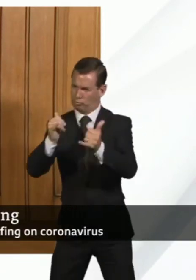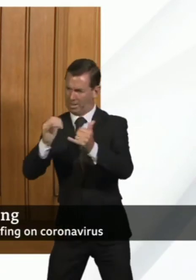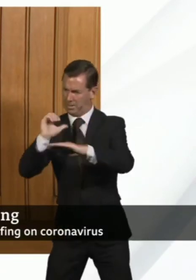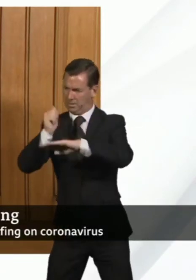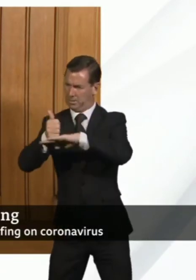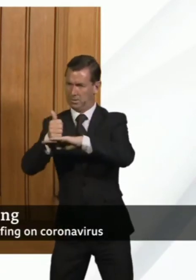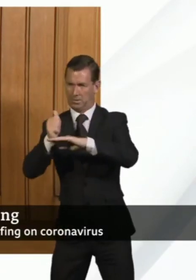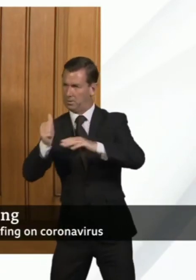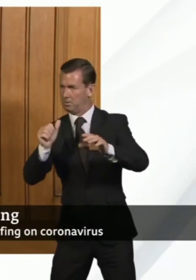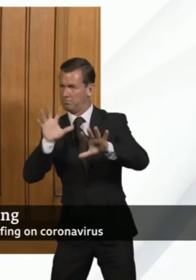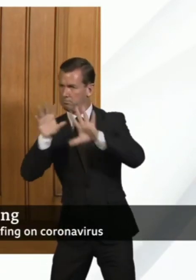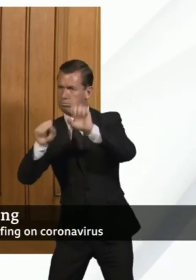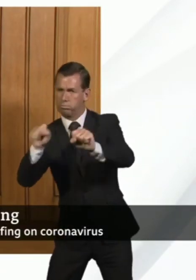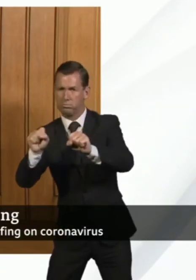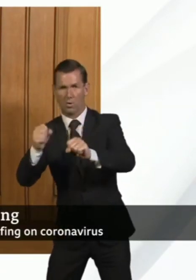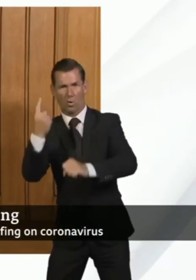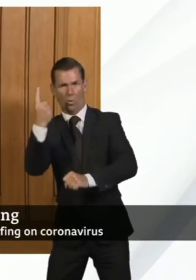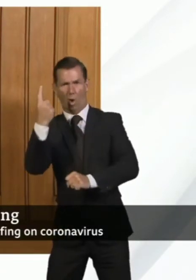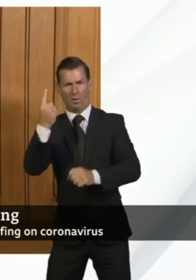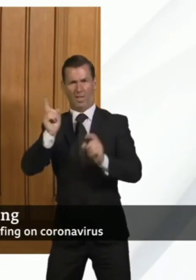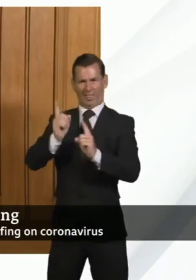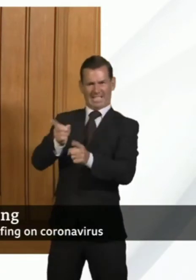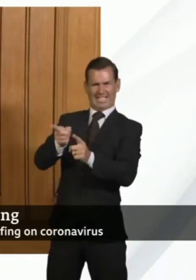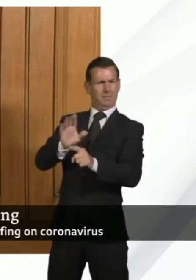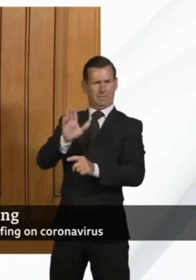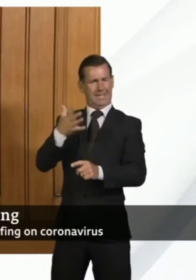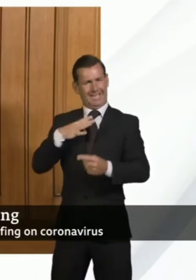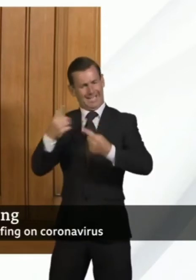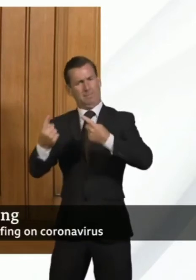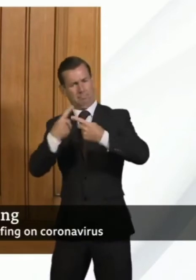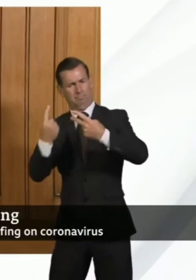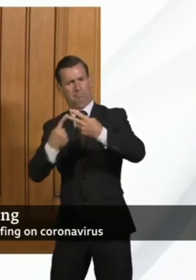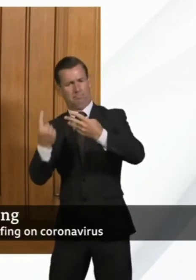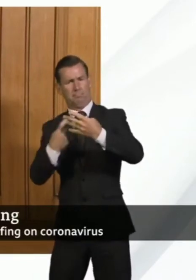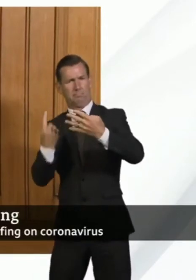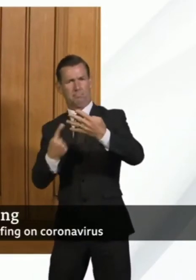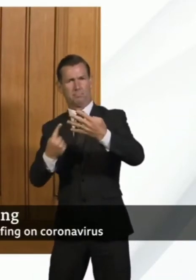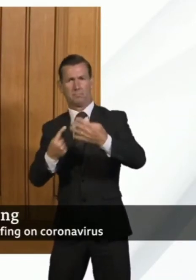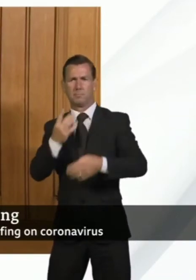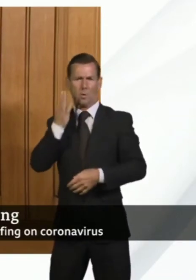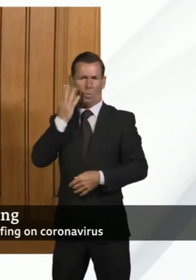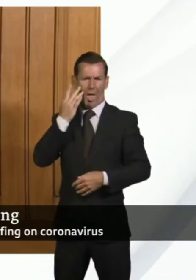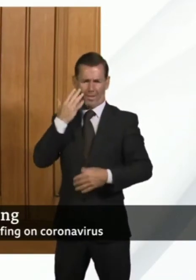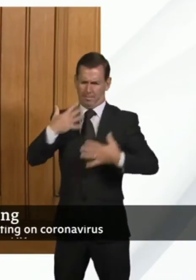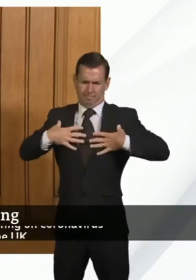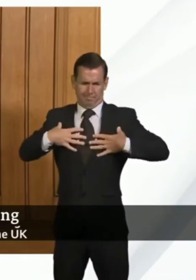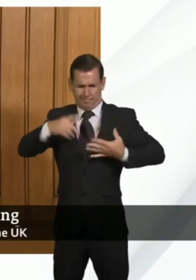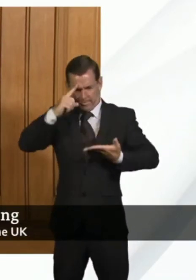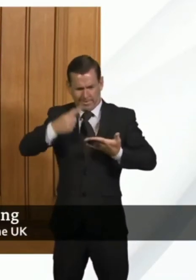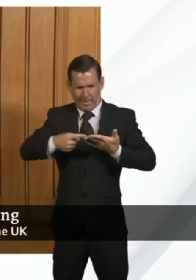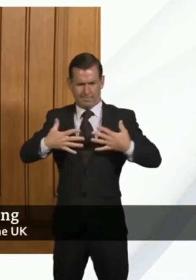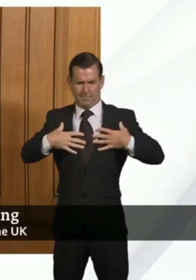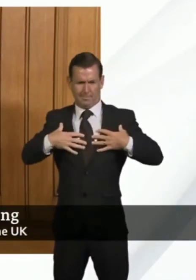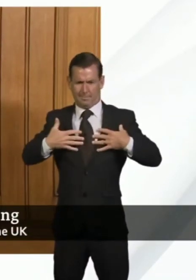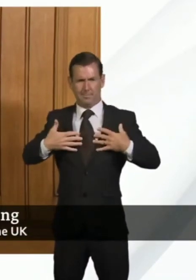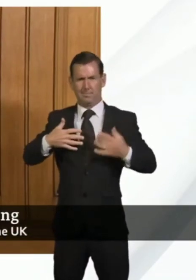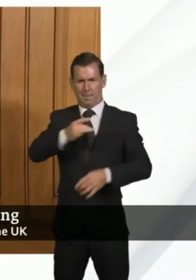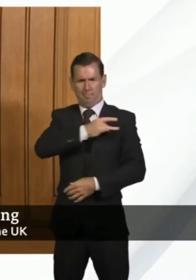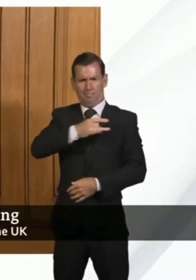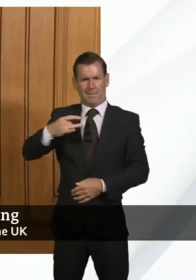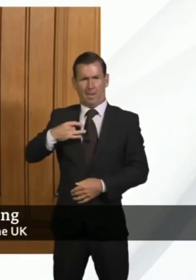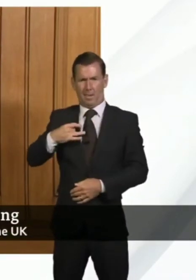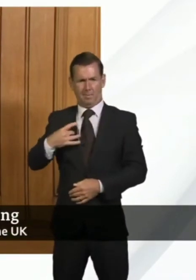place. And I think, as the government has said, clearly timing is an issue for government. We can advise, but it's a question for government.